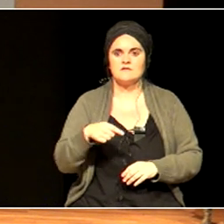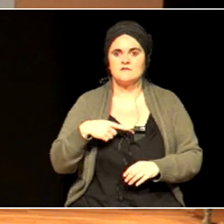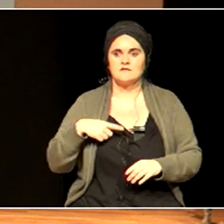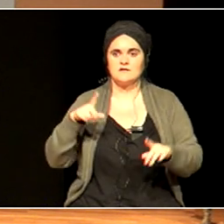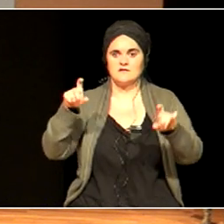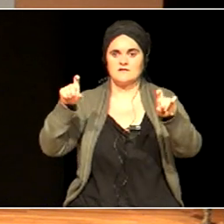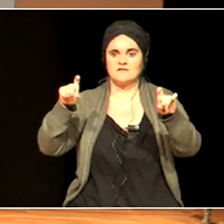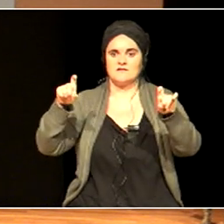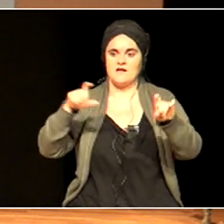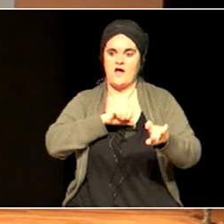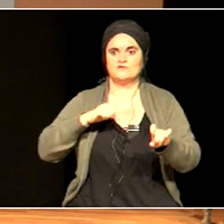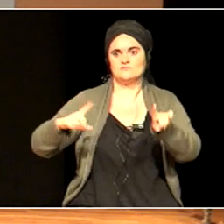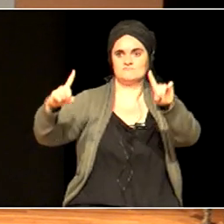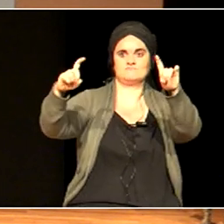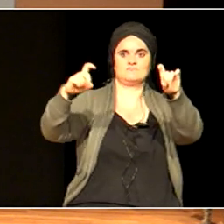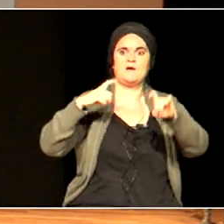anything.